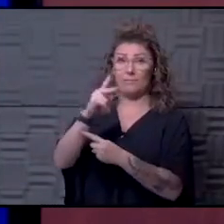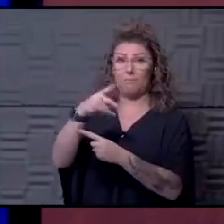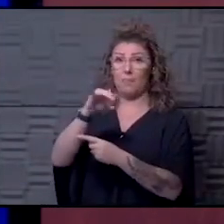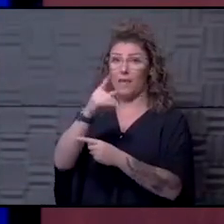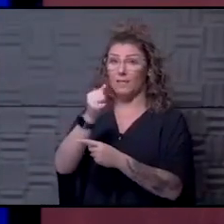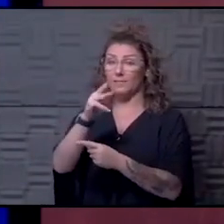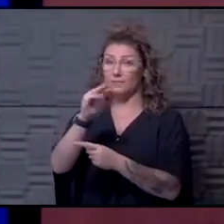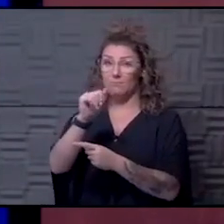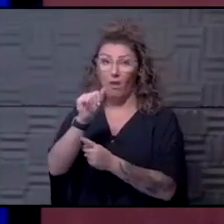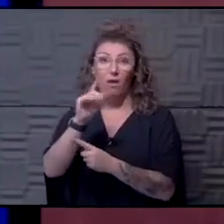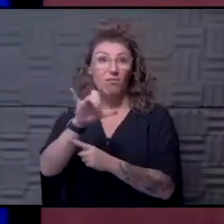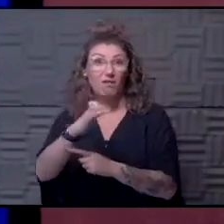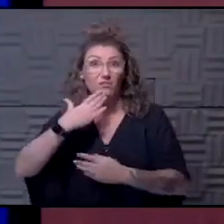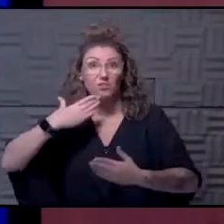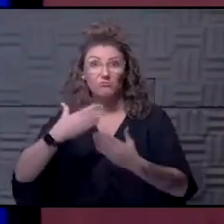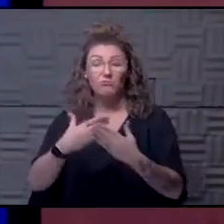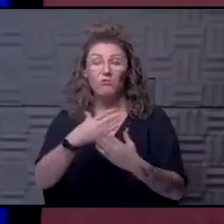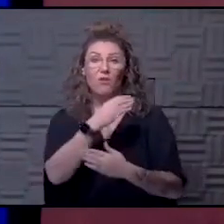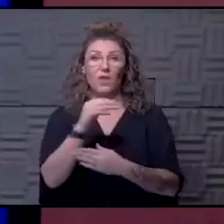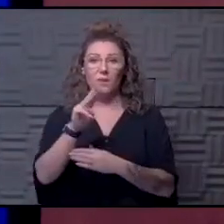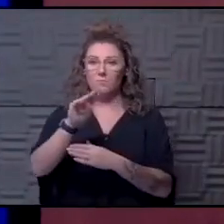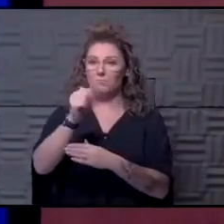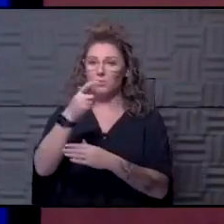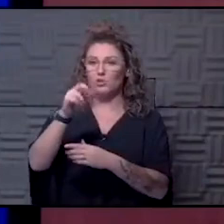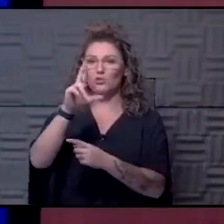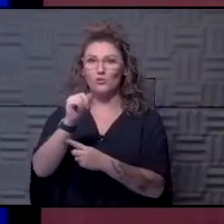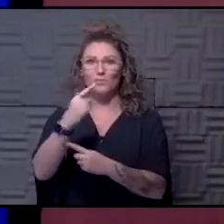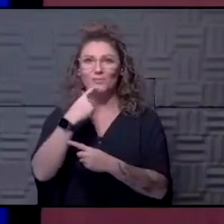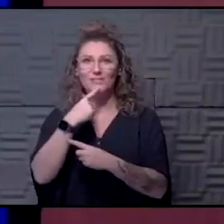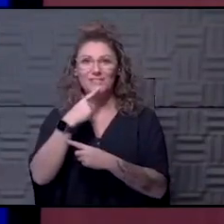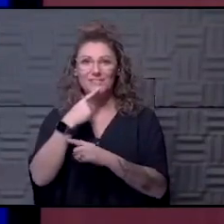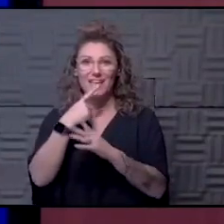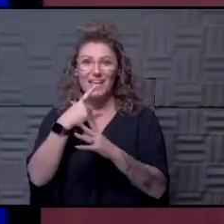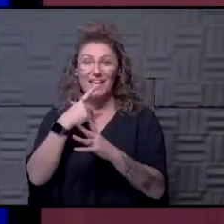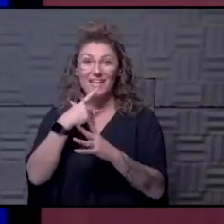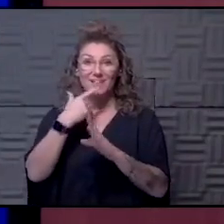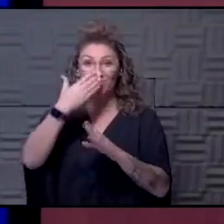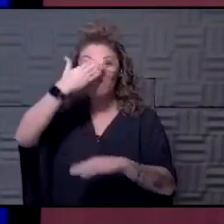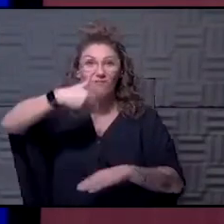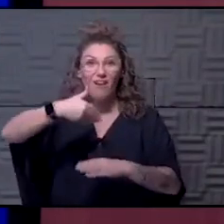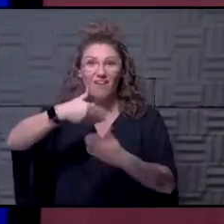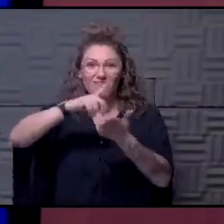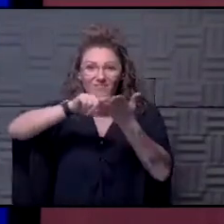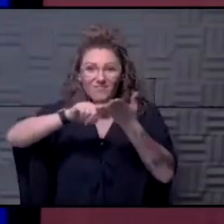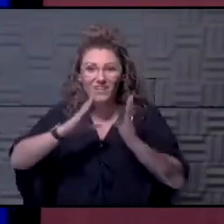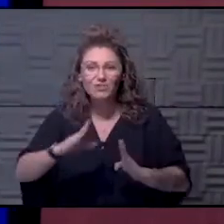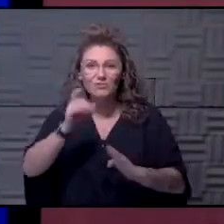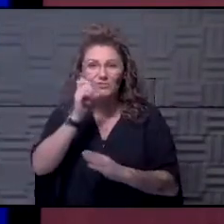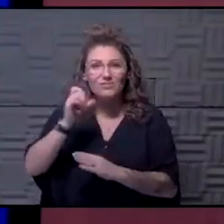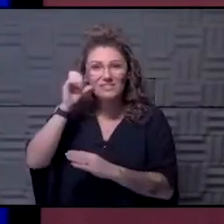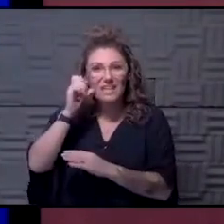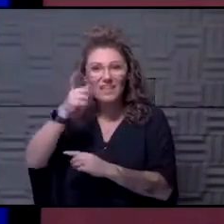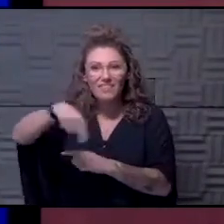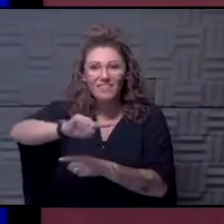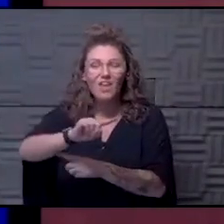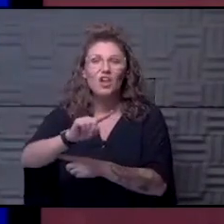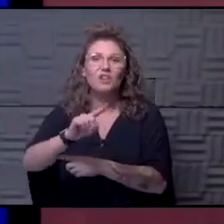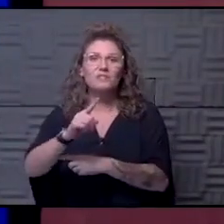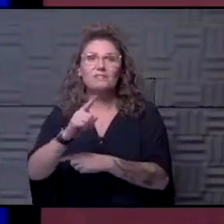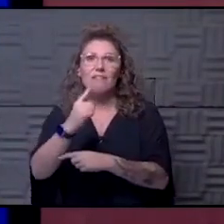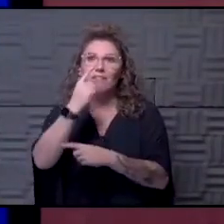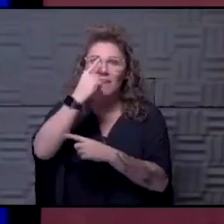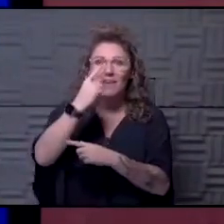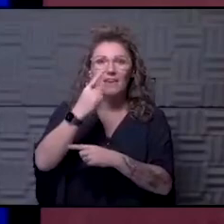The second thing is that the Moderna said before a group of investors yesterday that their vaccine looks, they think it's going to have